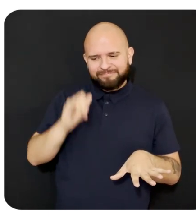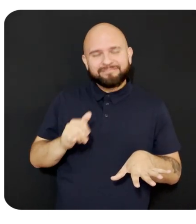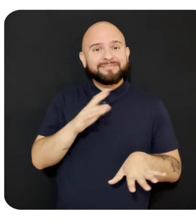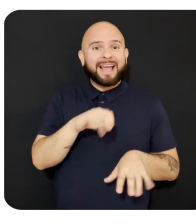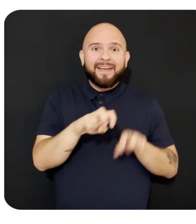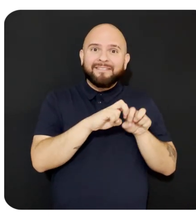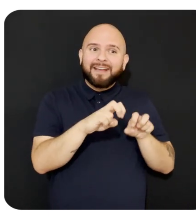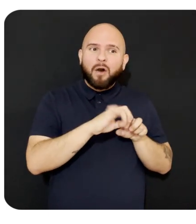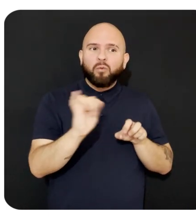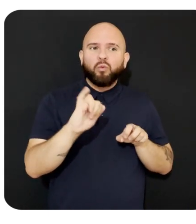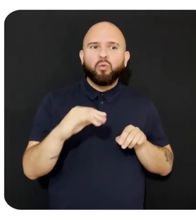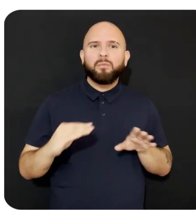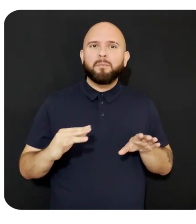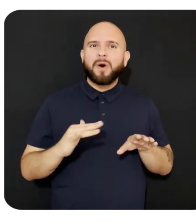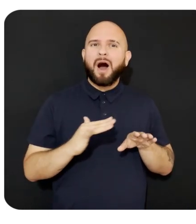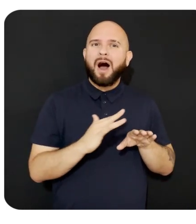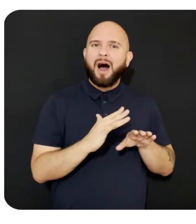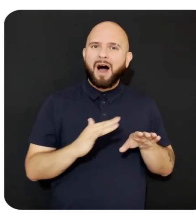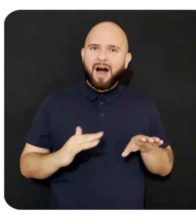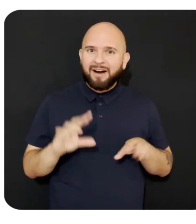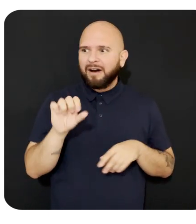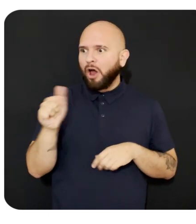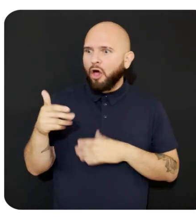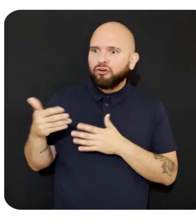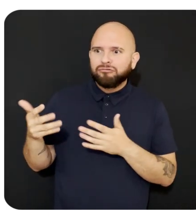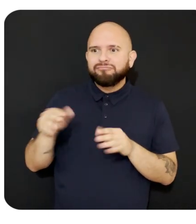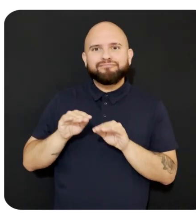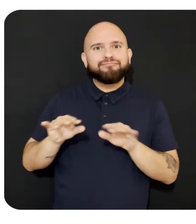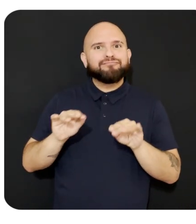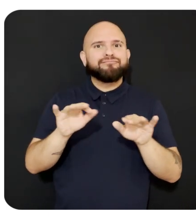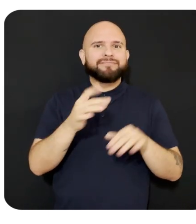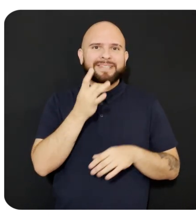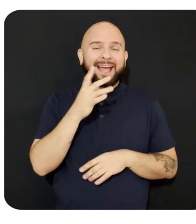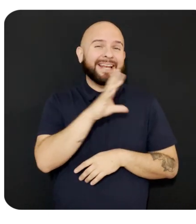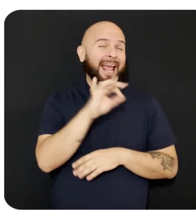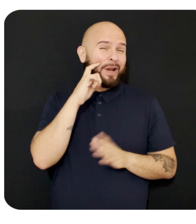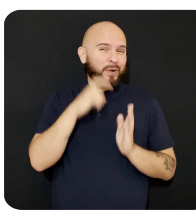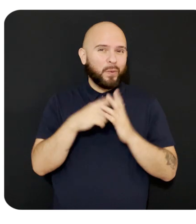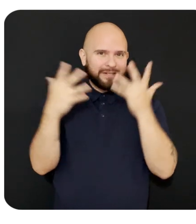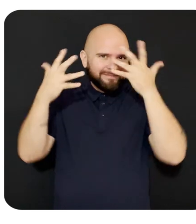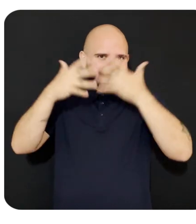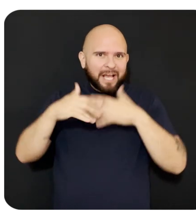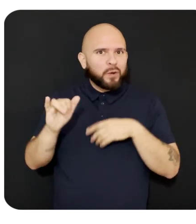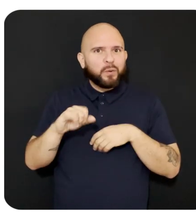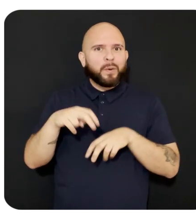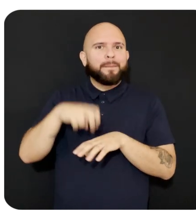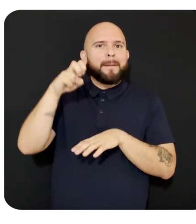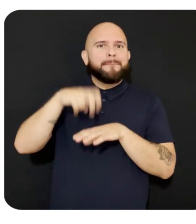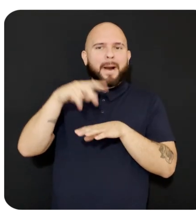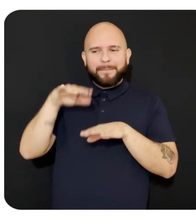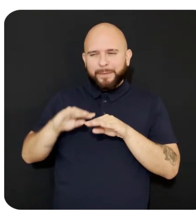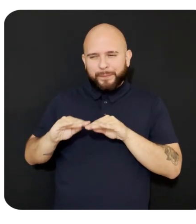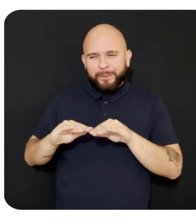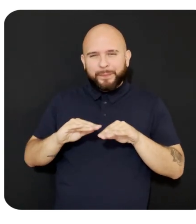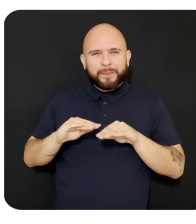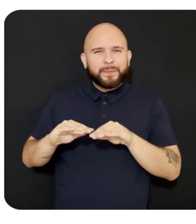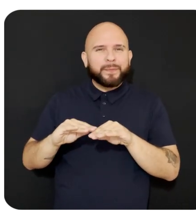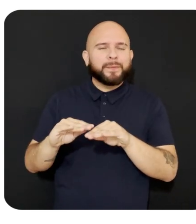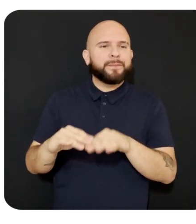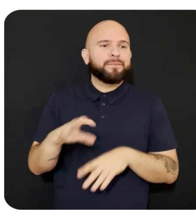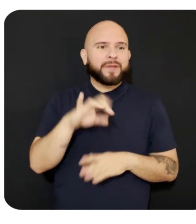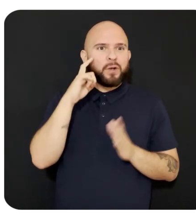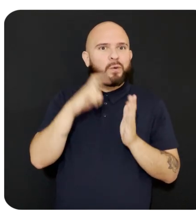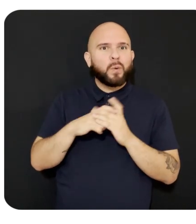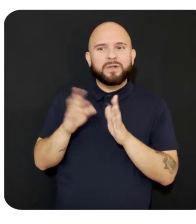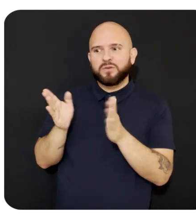objects. You will also notice the shadow he cast. Also, notice the spawn crates that have appeared on the table to the right.